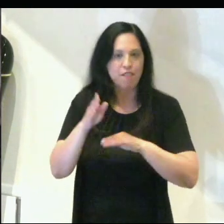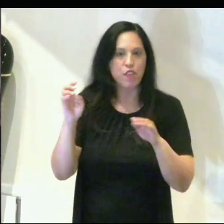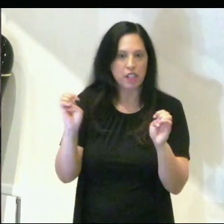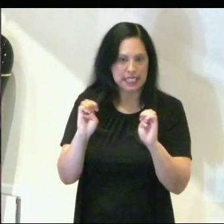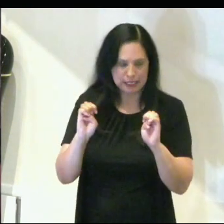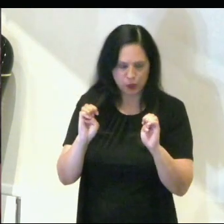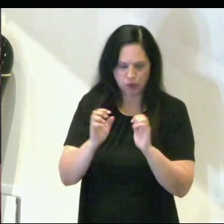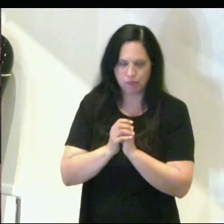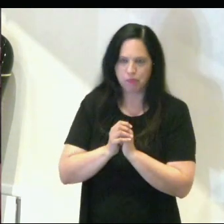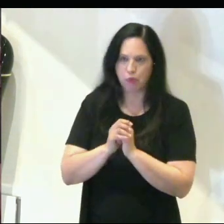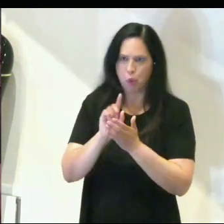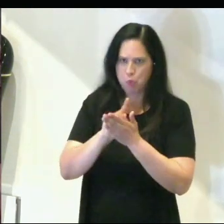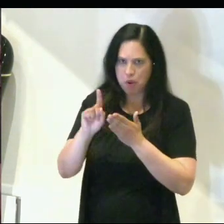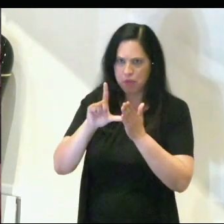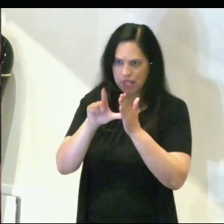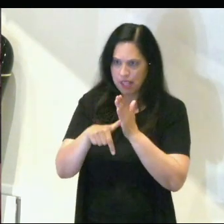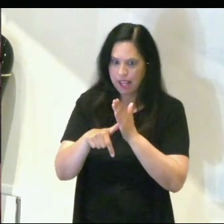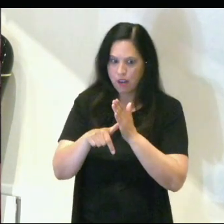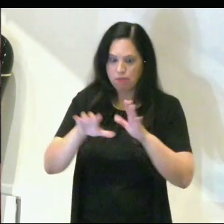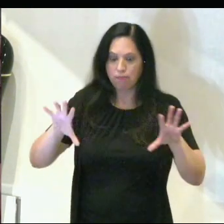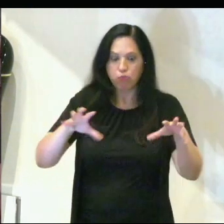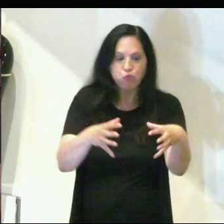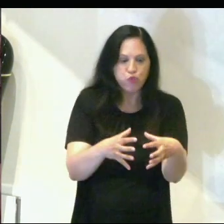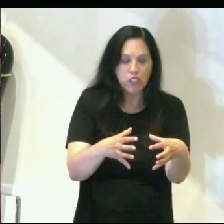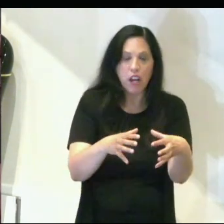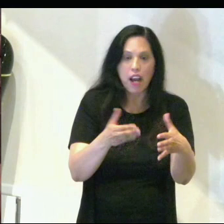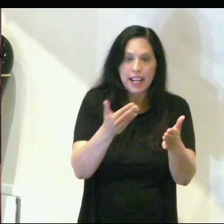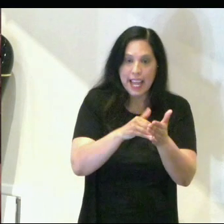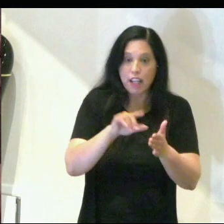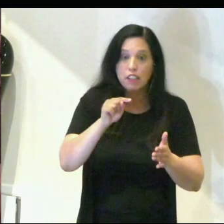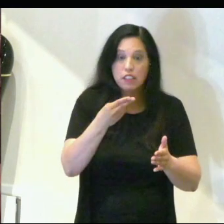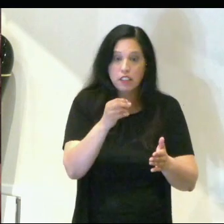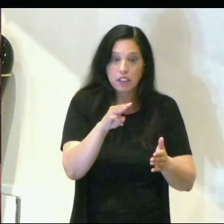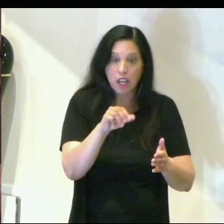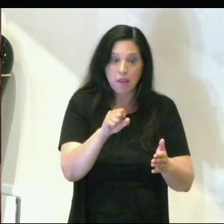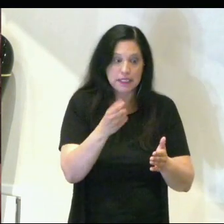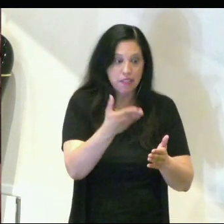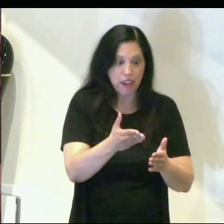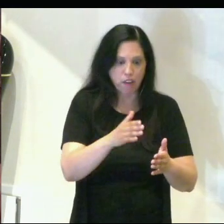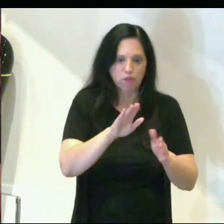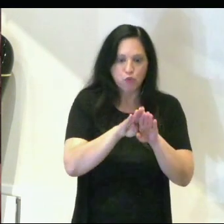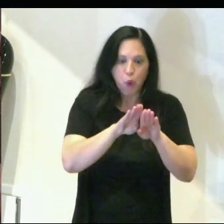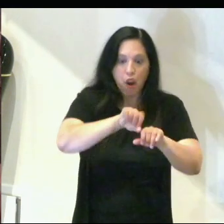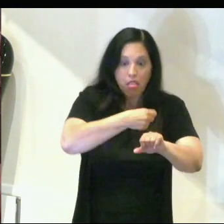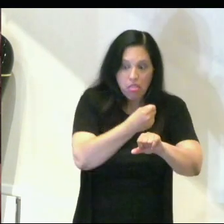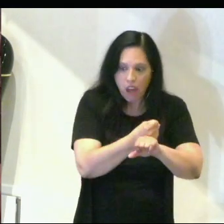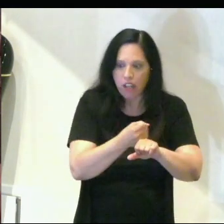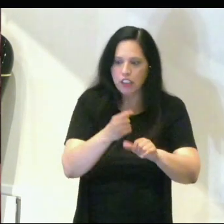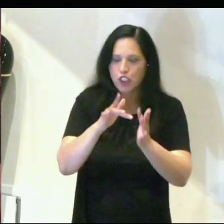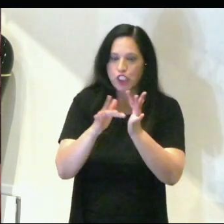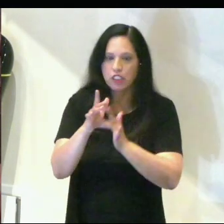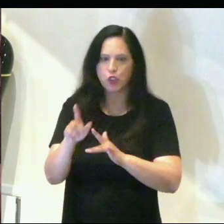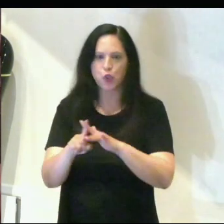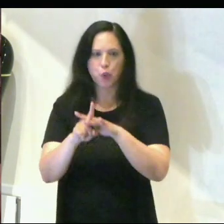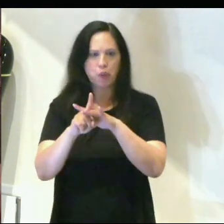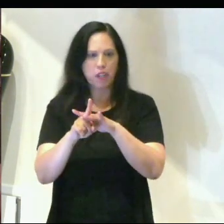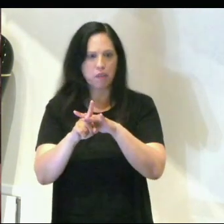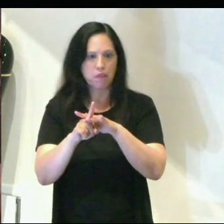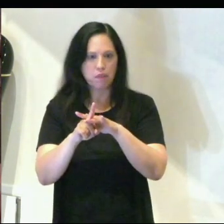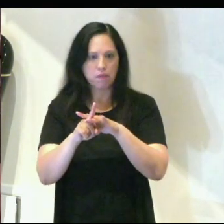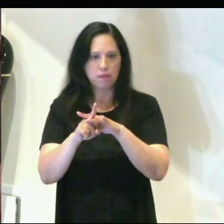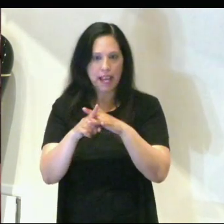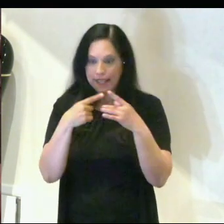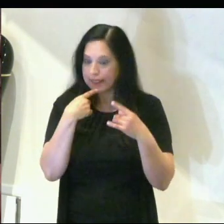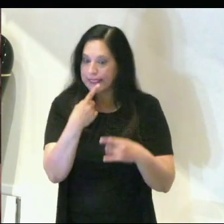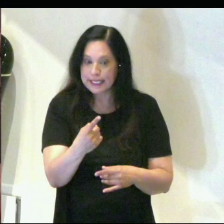A week later, his disciples were in the house again and Thomas was with him. Though the doors were locked, Jesus came and stood among them. And he says the exact same thing he said to the